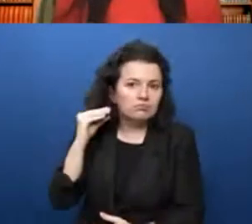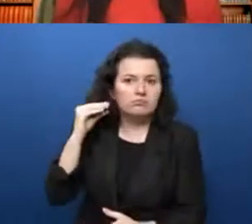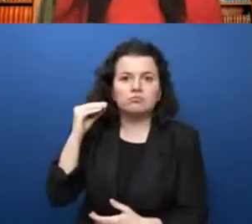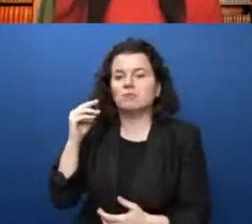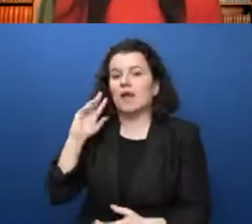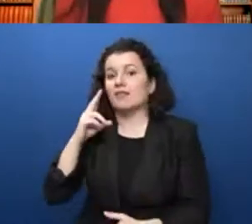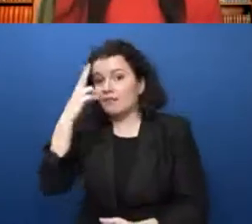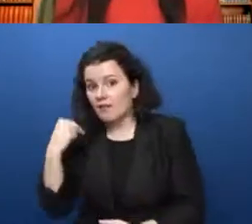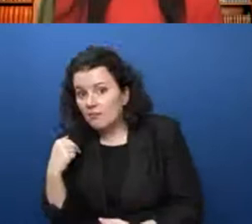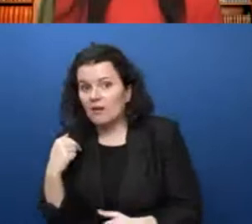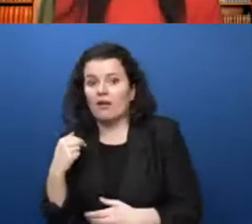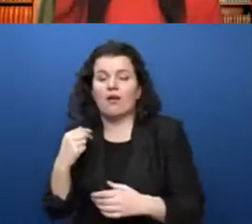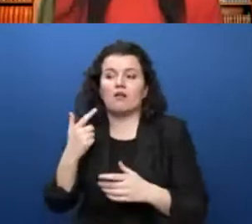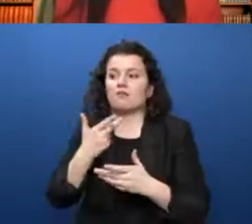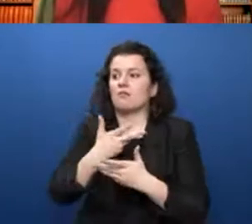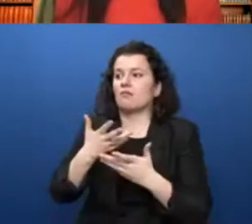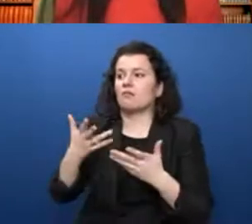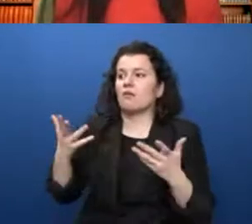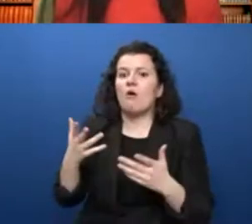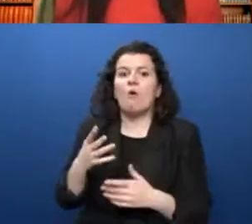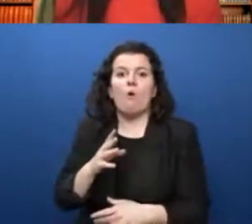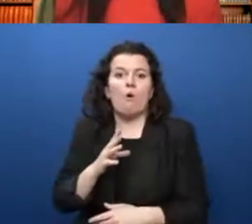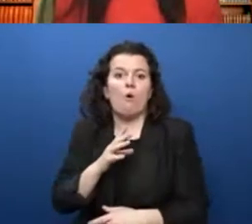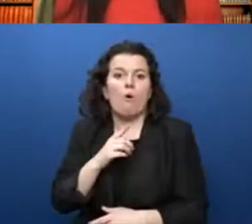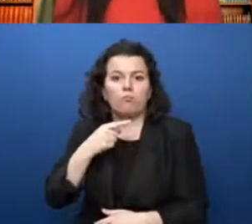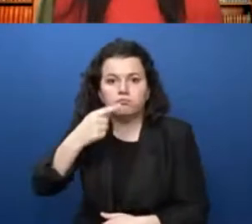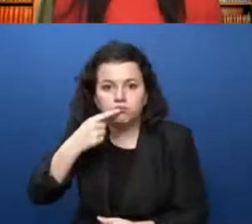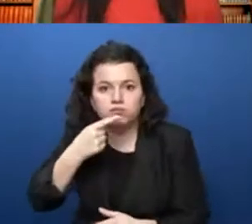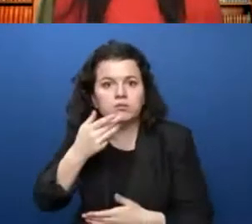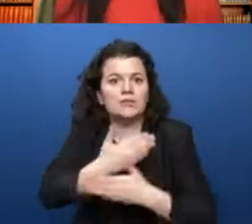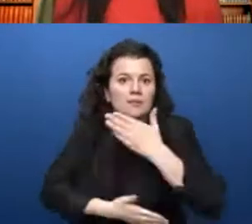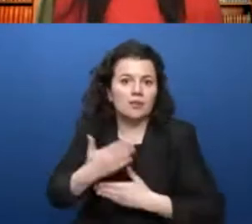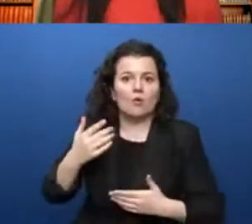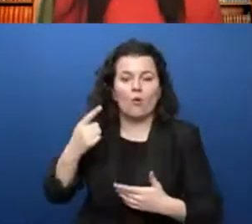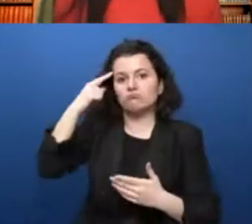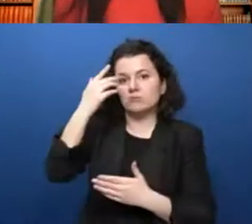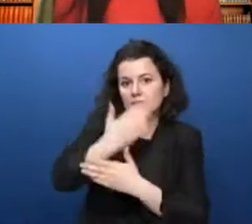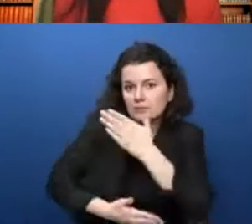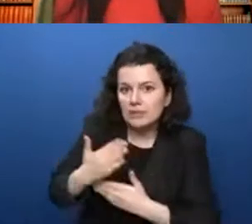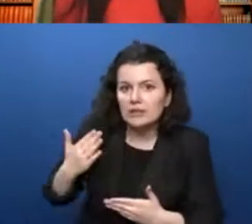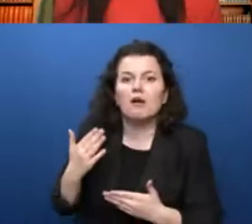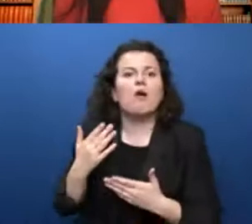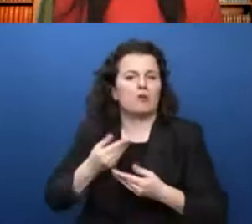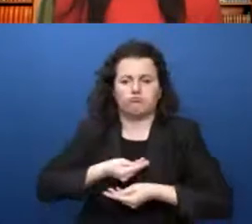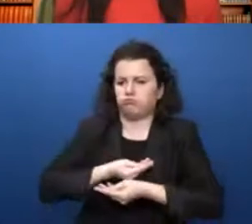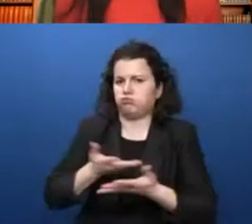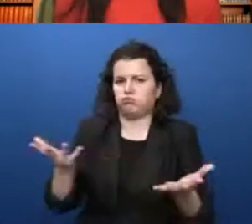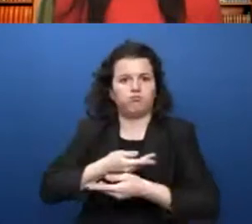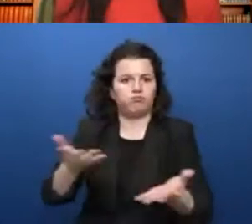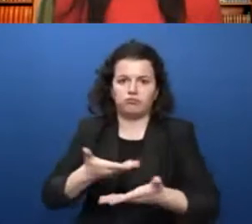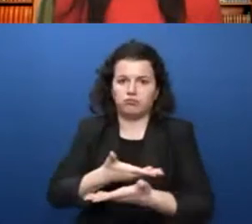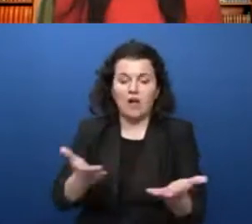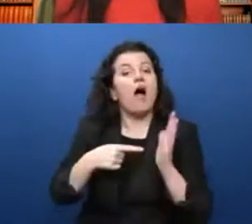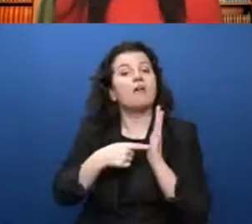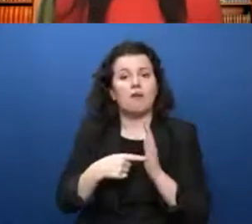blind, have speech disabilities, or intellectual disabilities. For example, we have captioned telephones.